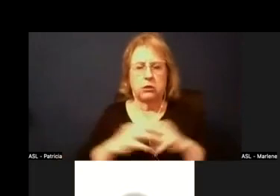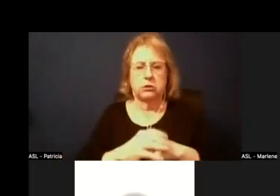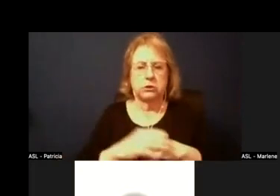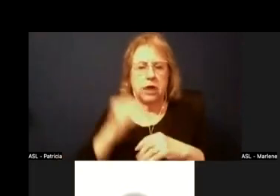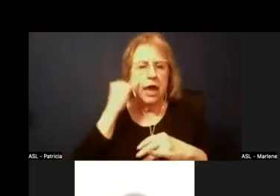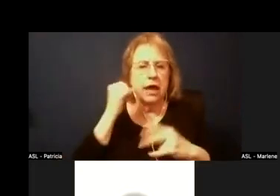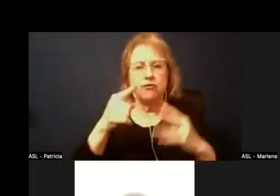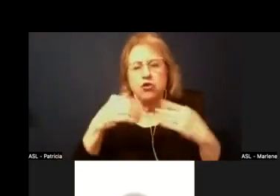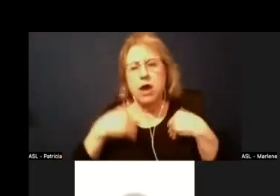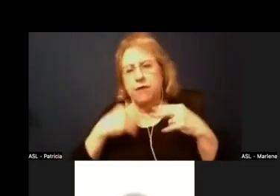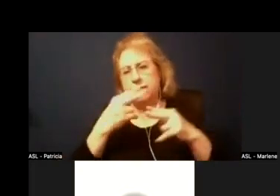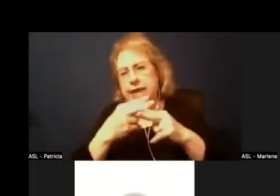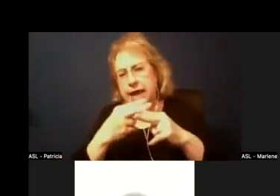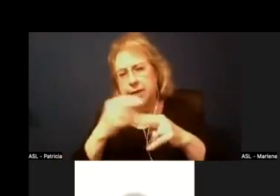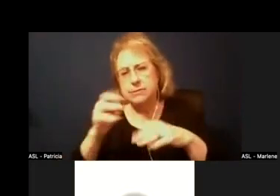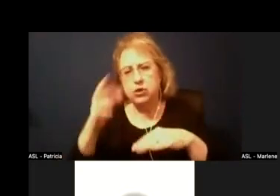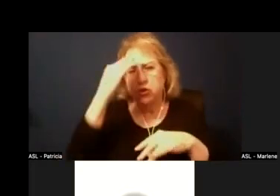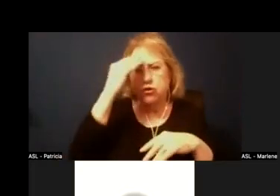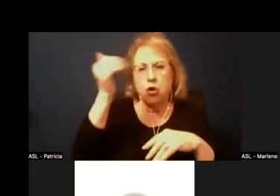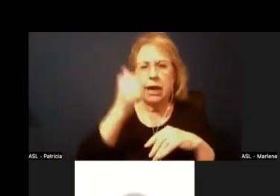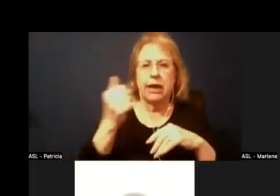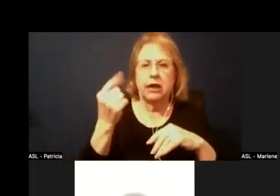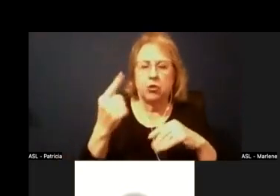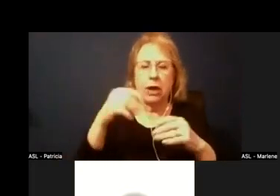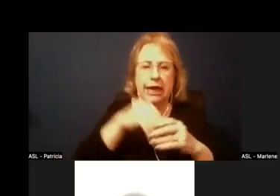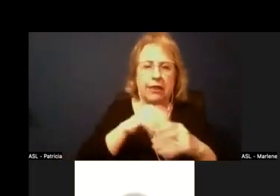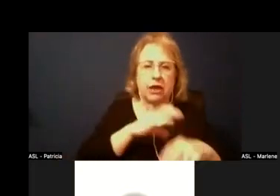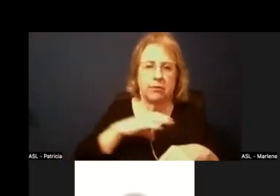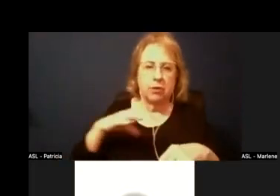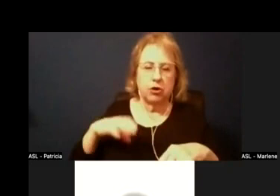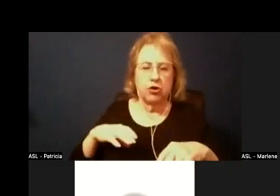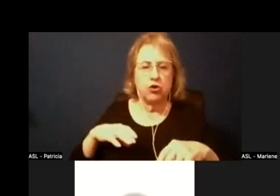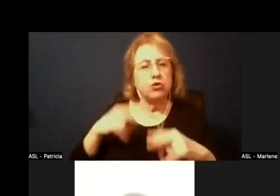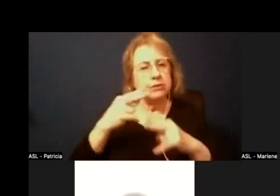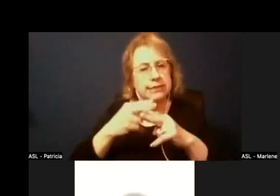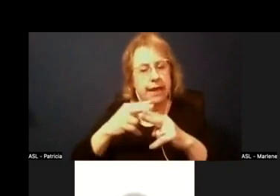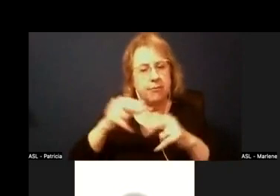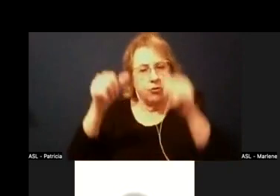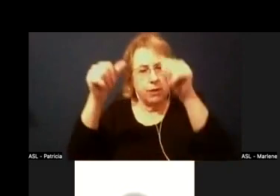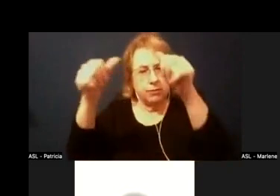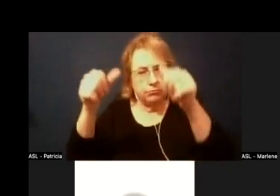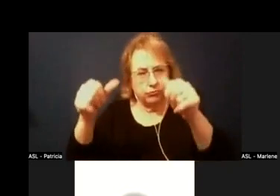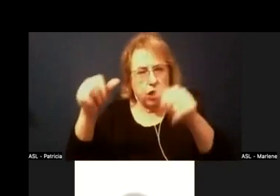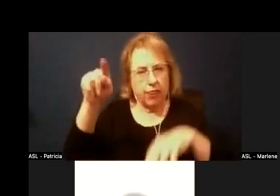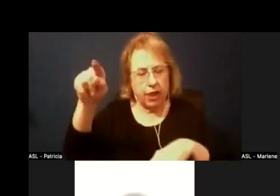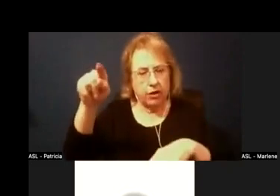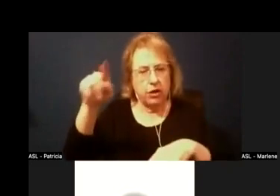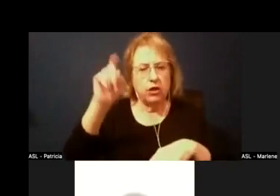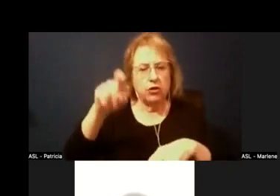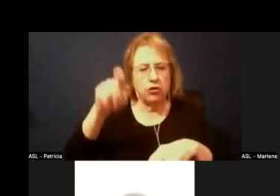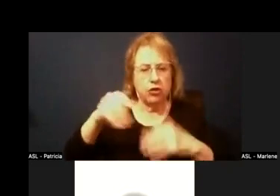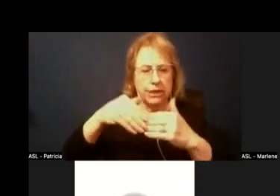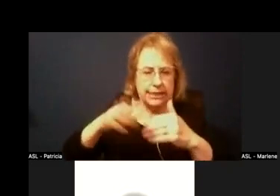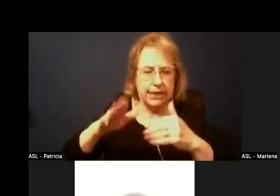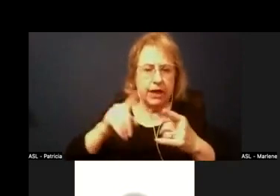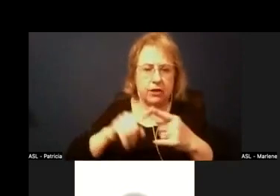you have names or you know anyone in the community who whose name should be there, you can email that to Tanfran